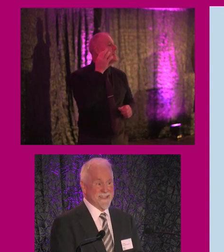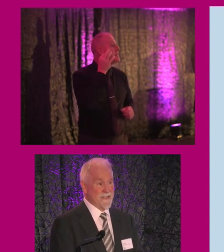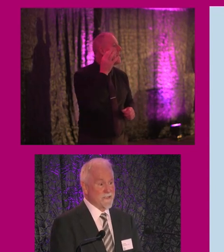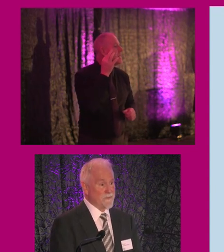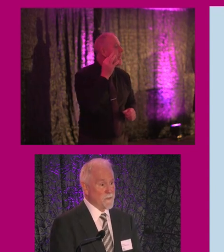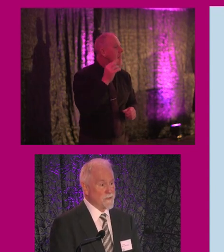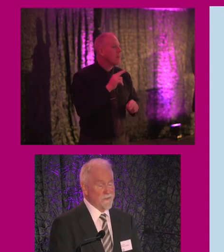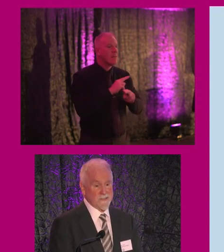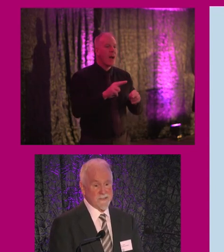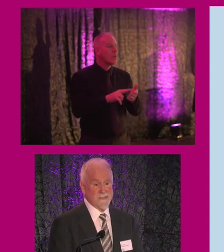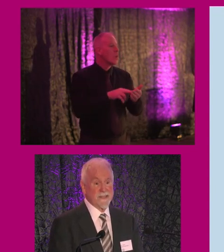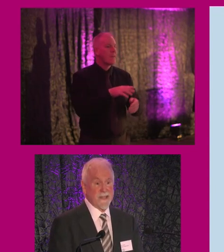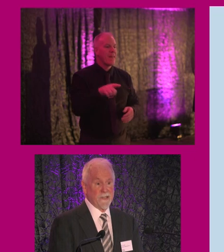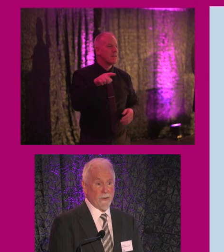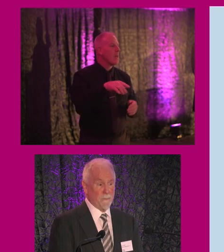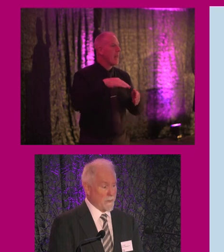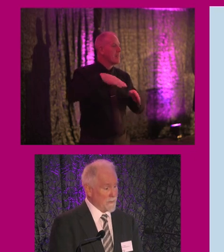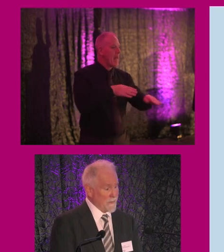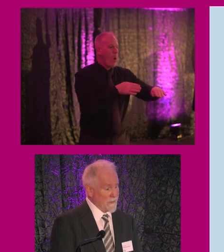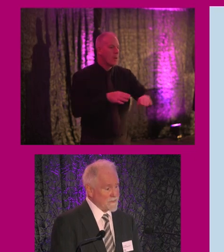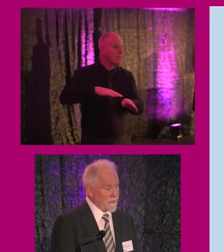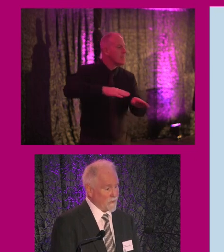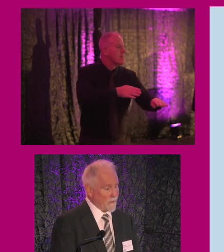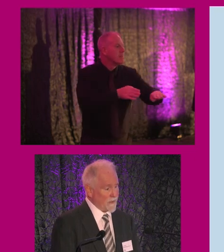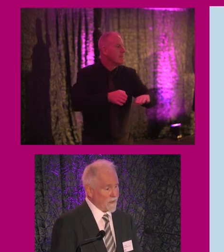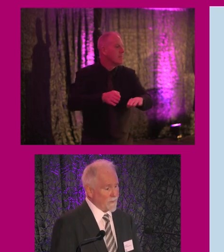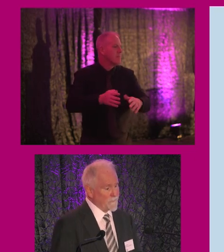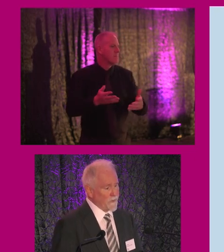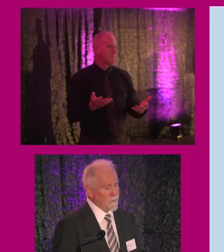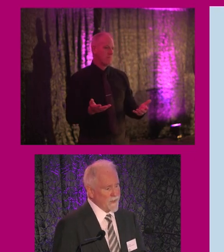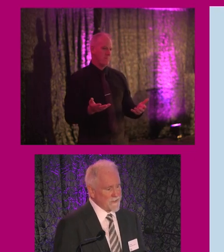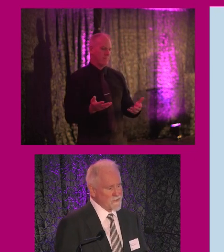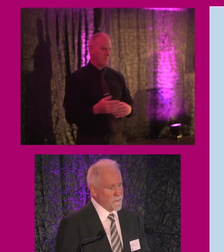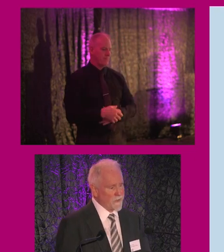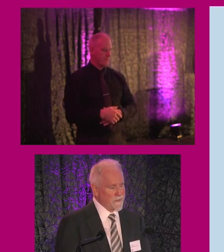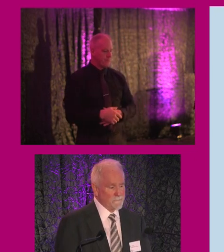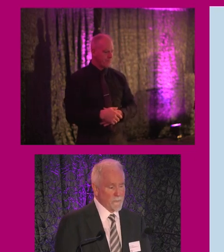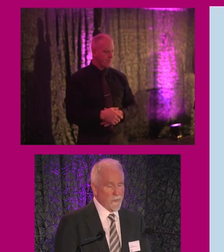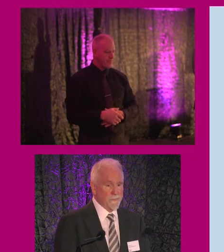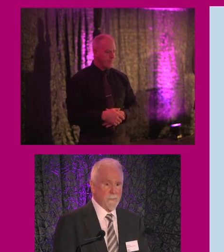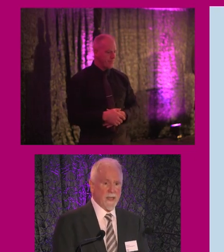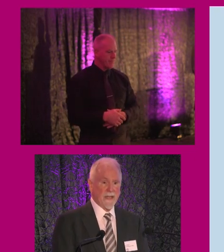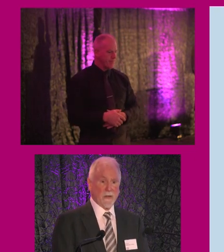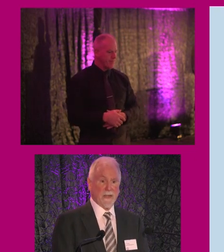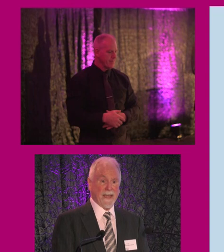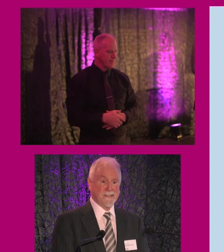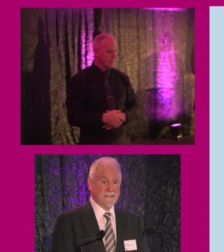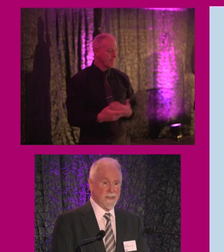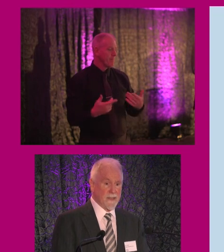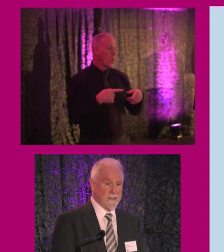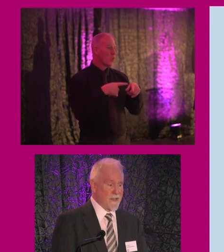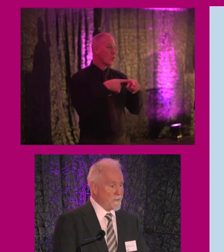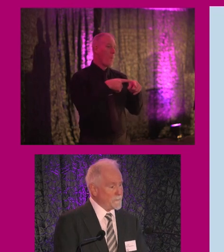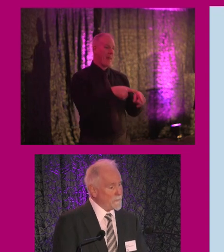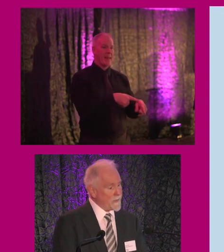desist from using this as a skating ramp. So this is where compliance